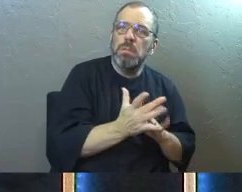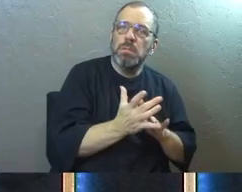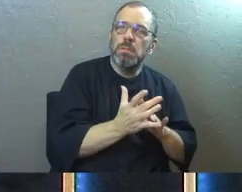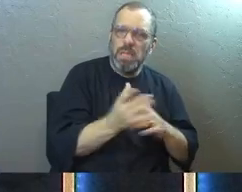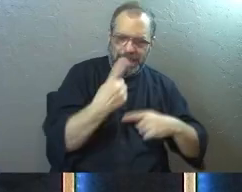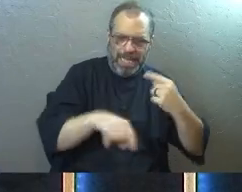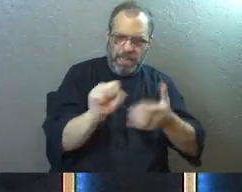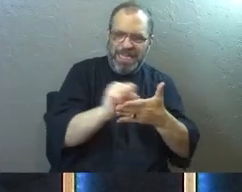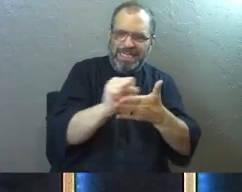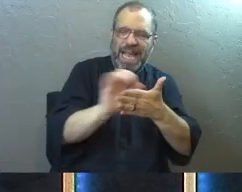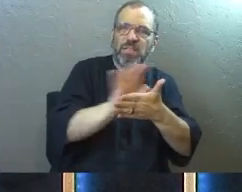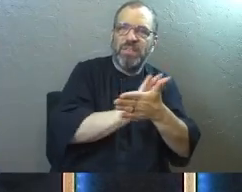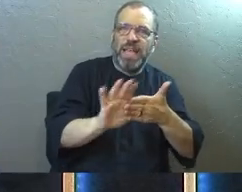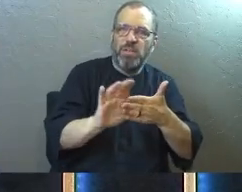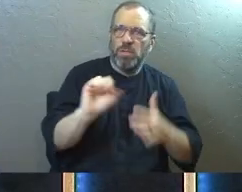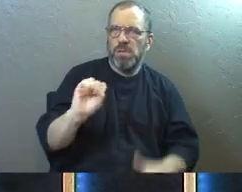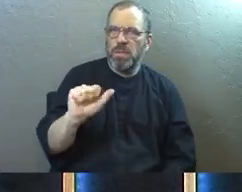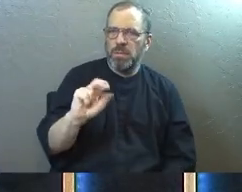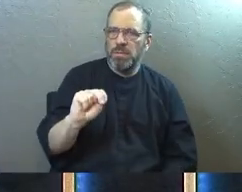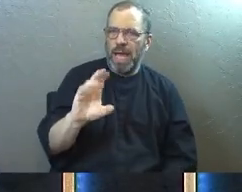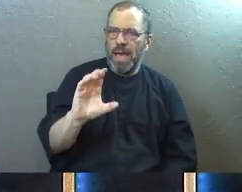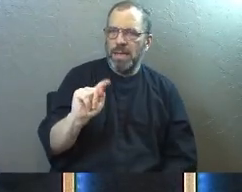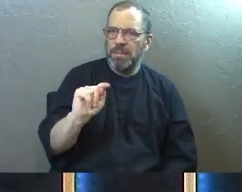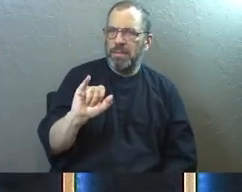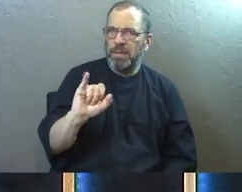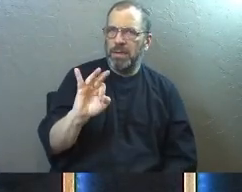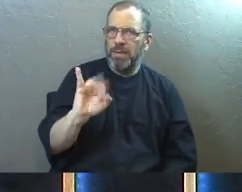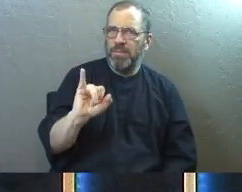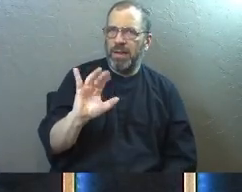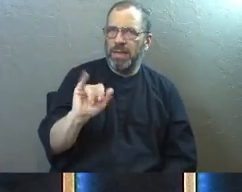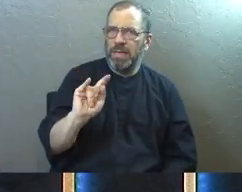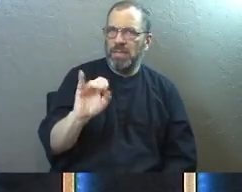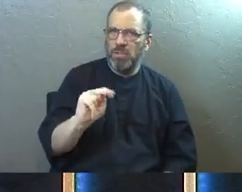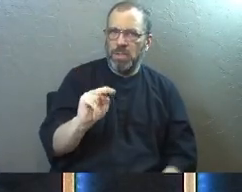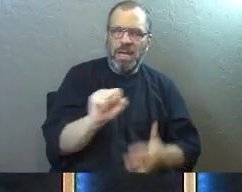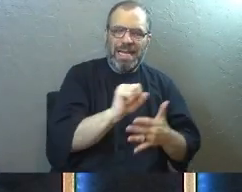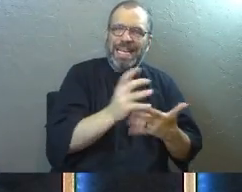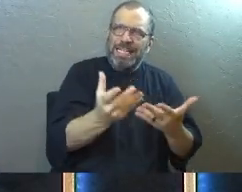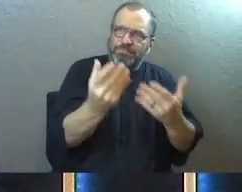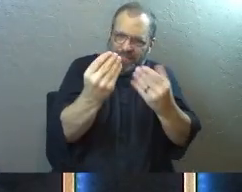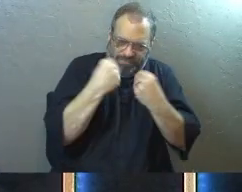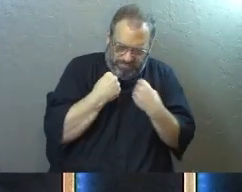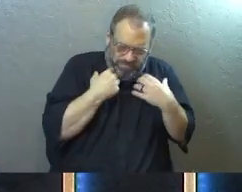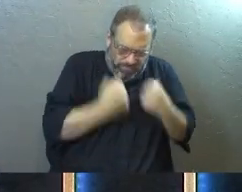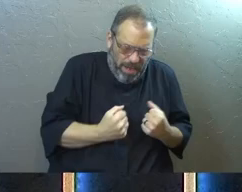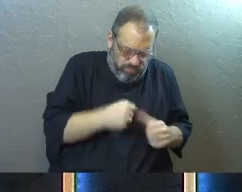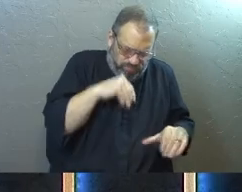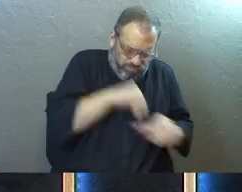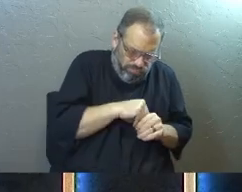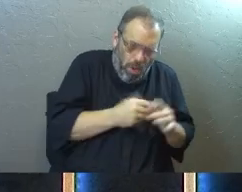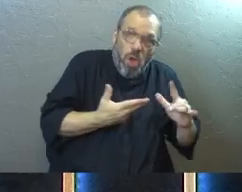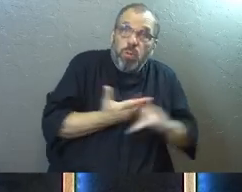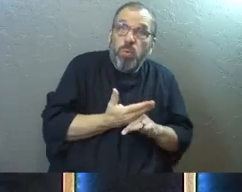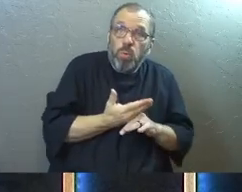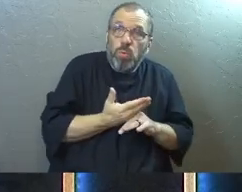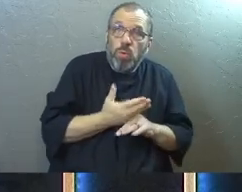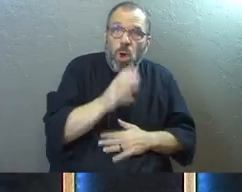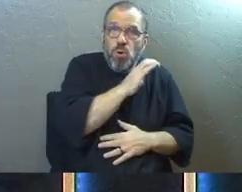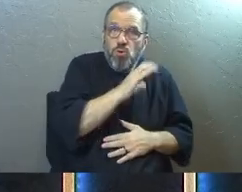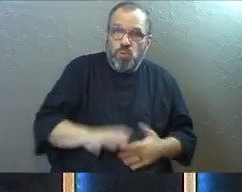And it's a process day by day. What he's doing is he's empowering you with inner strength through the spirit of Christ.